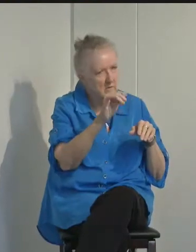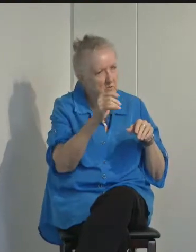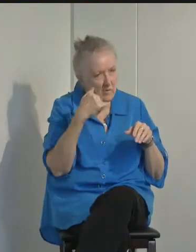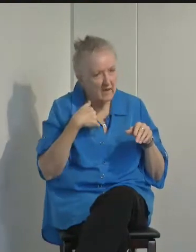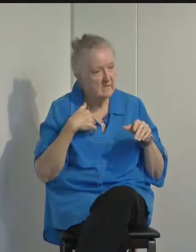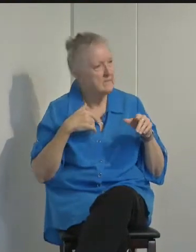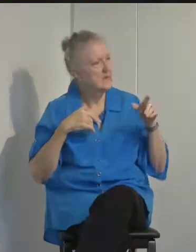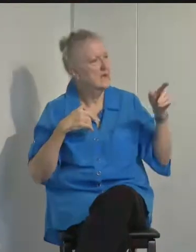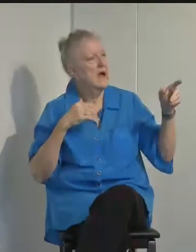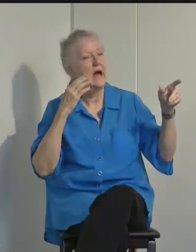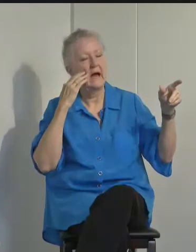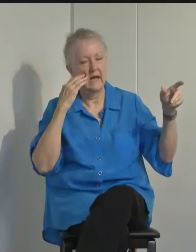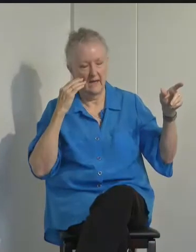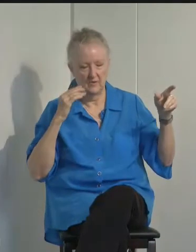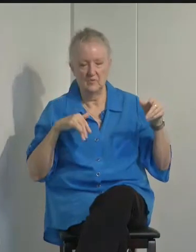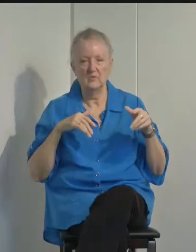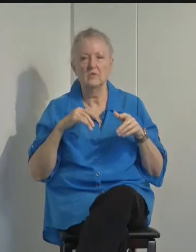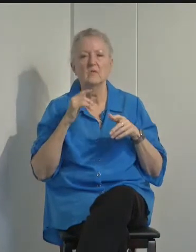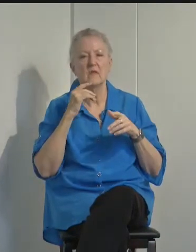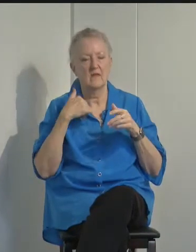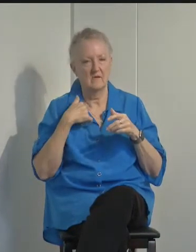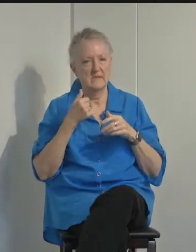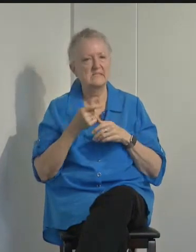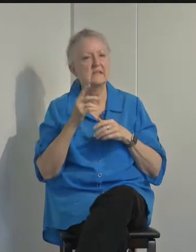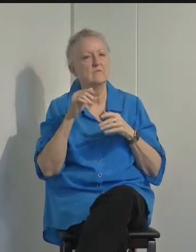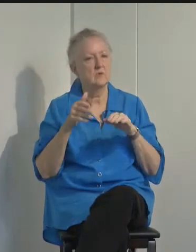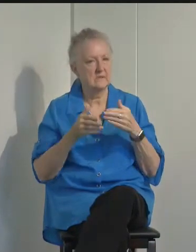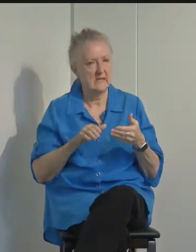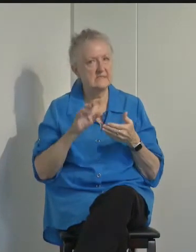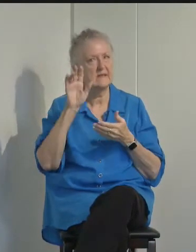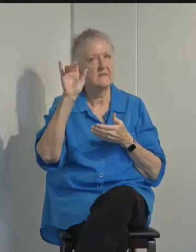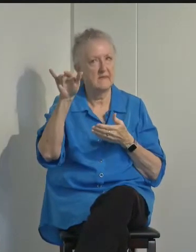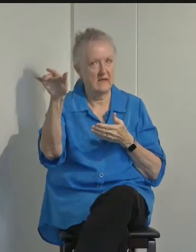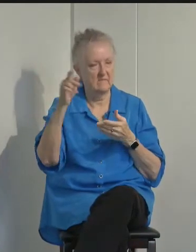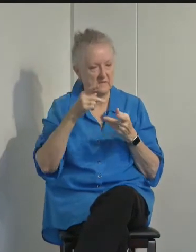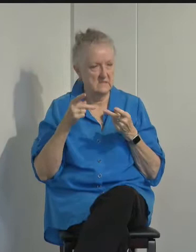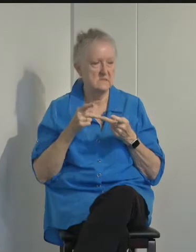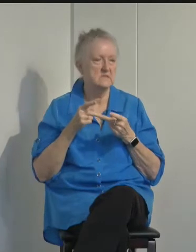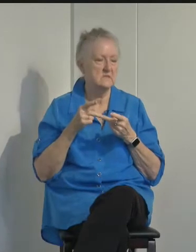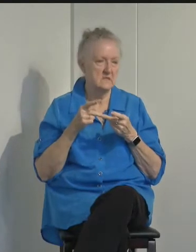I do know that there have been several deaths at that facility,